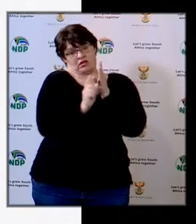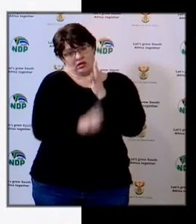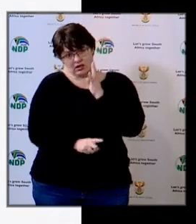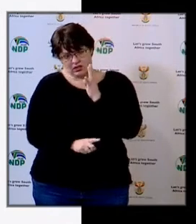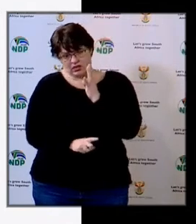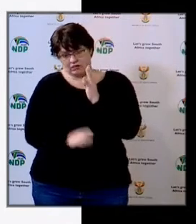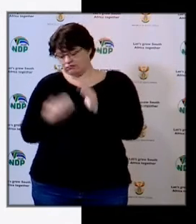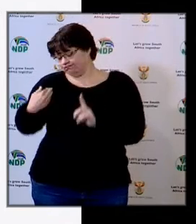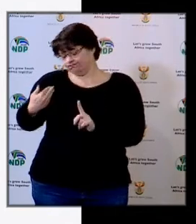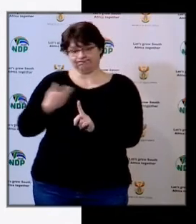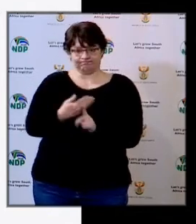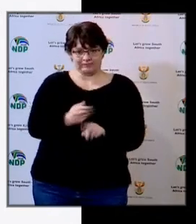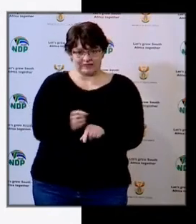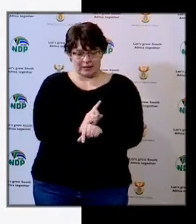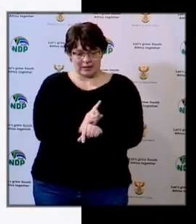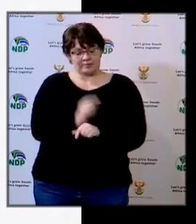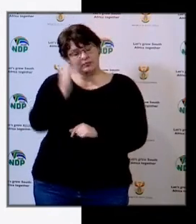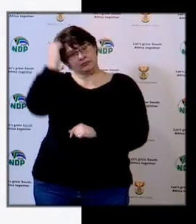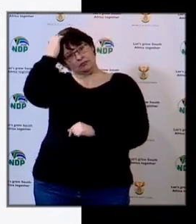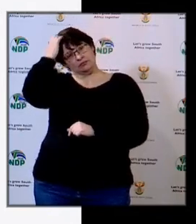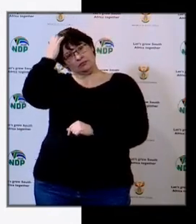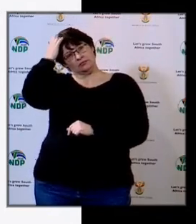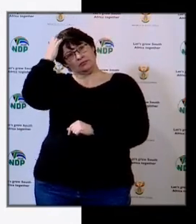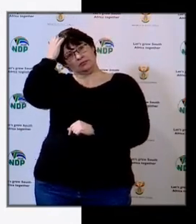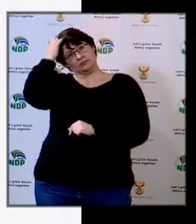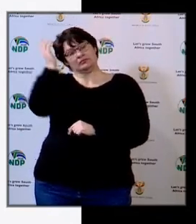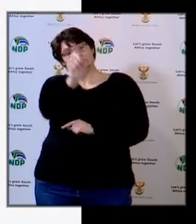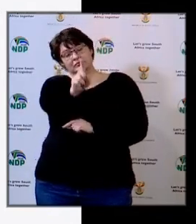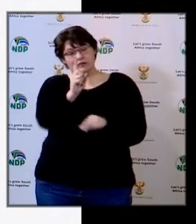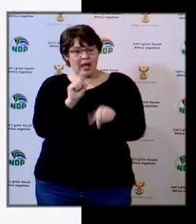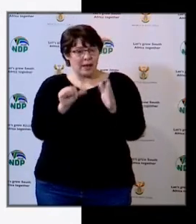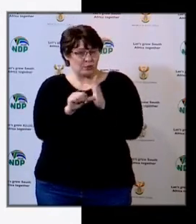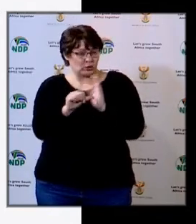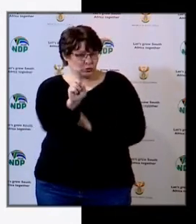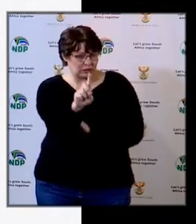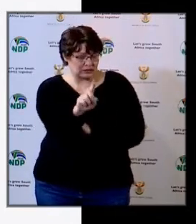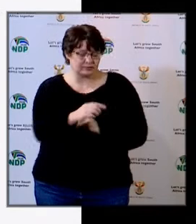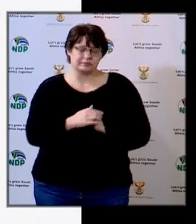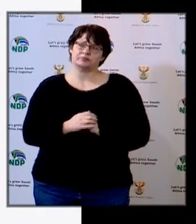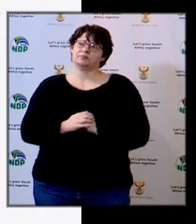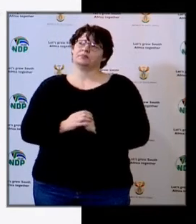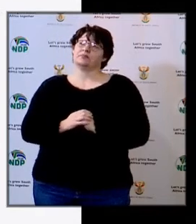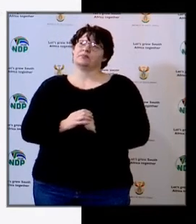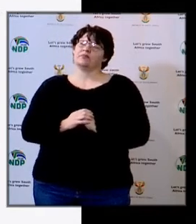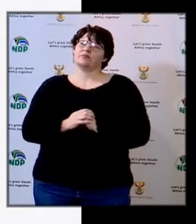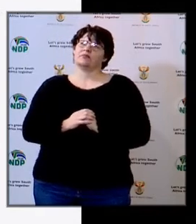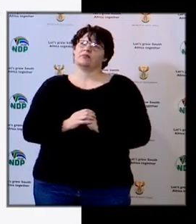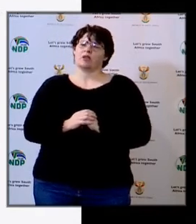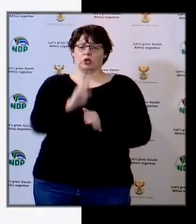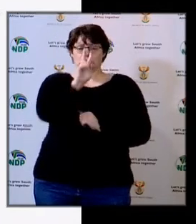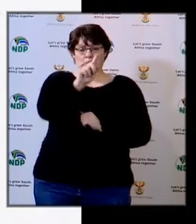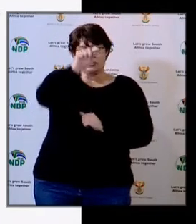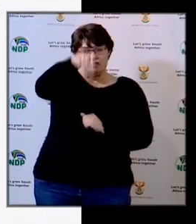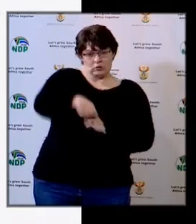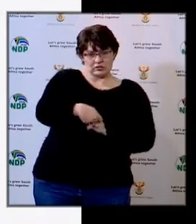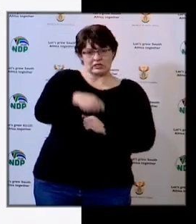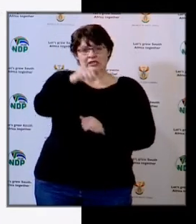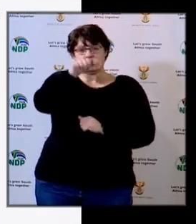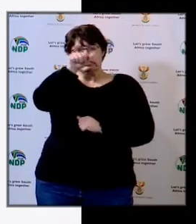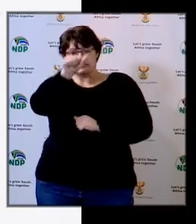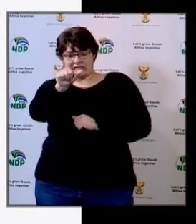within this period of time, but what is important is to emphasize the 2